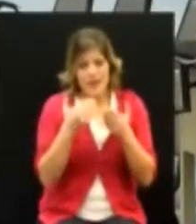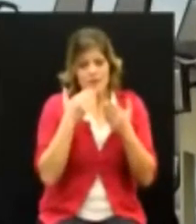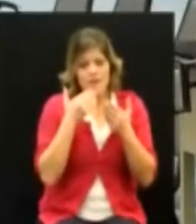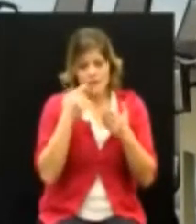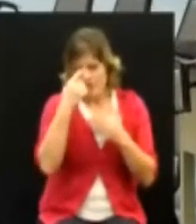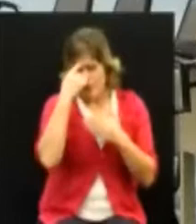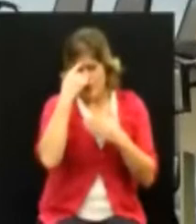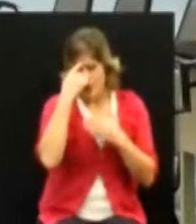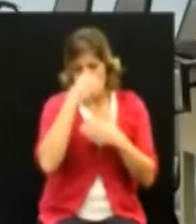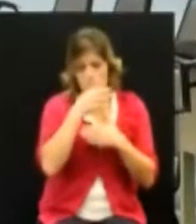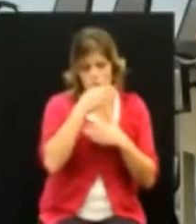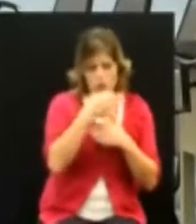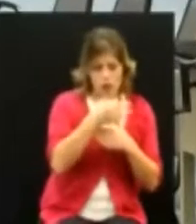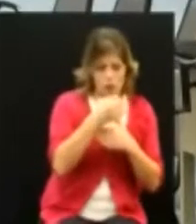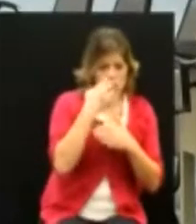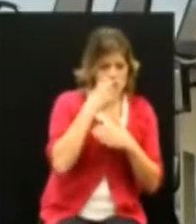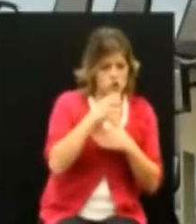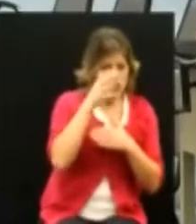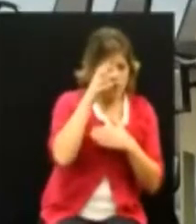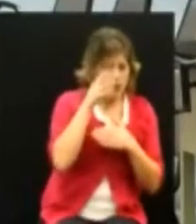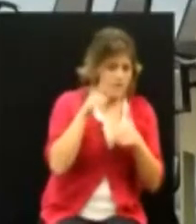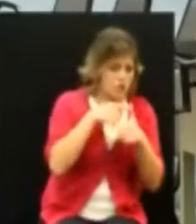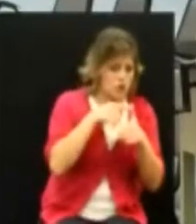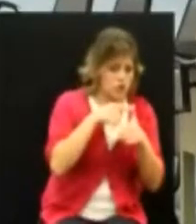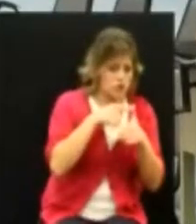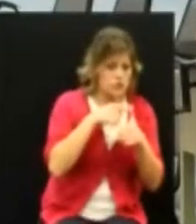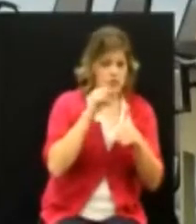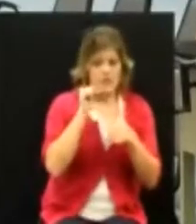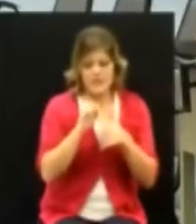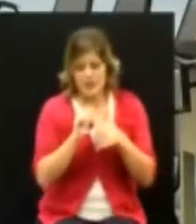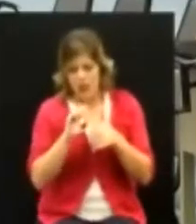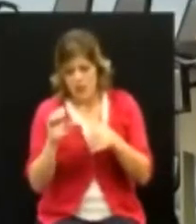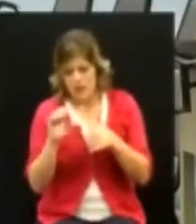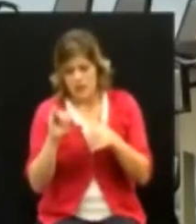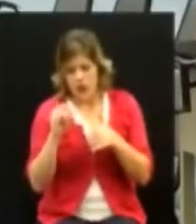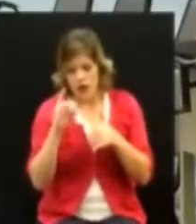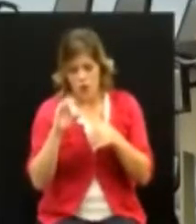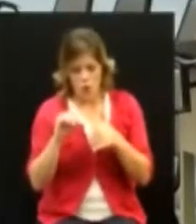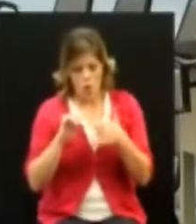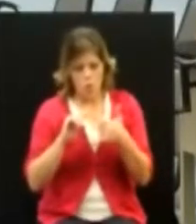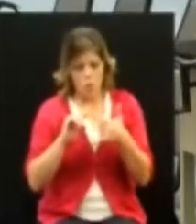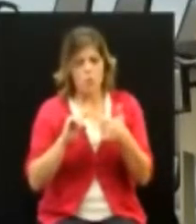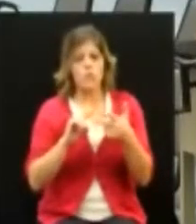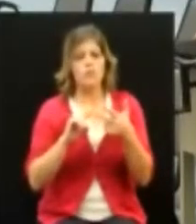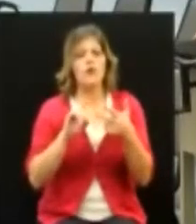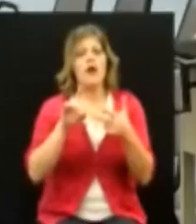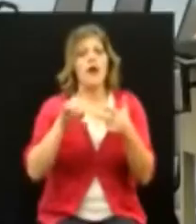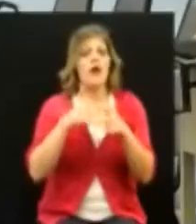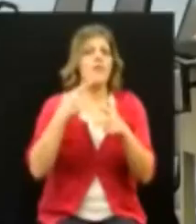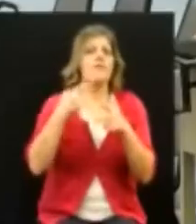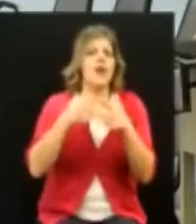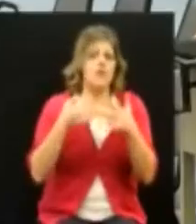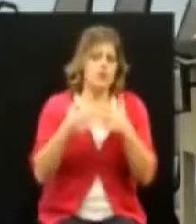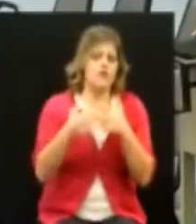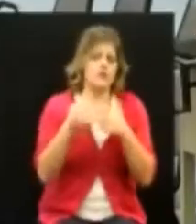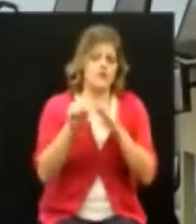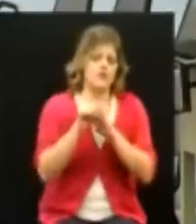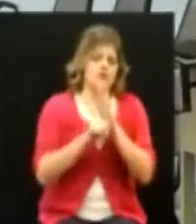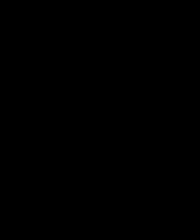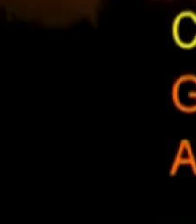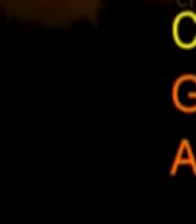pocatello chubbuck first maybe southeast idaho and then the rest of the state so thank you very much have a good day thank you